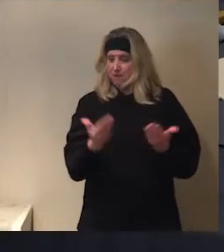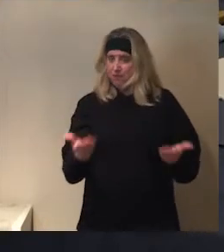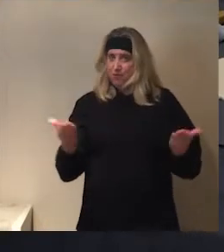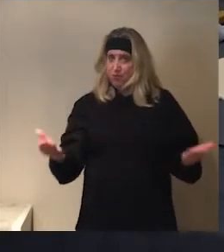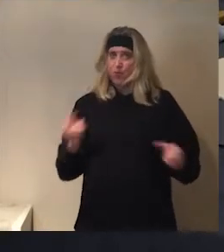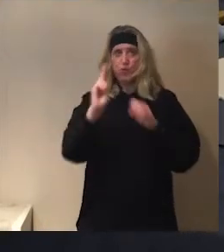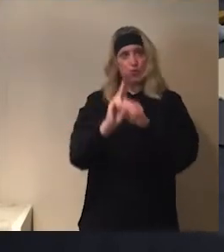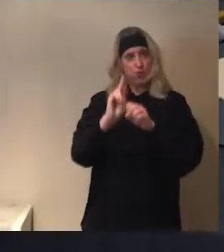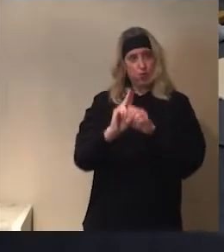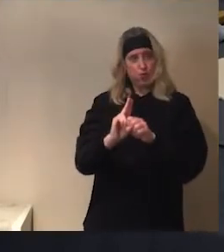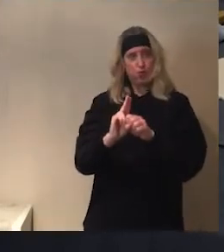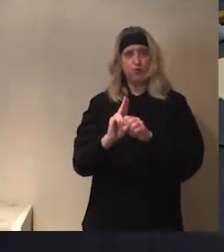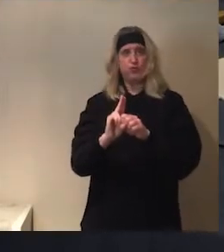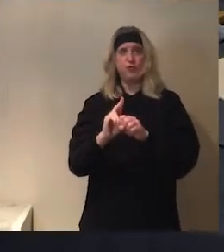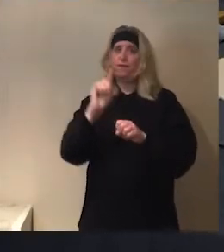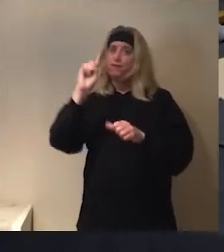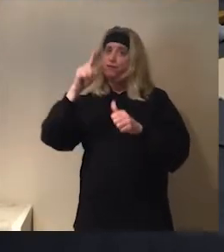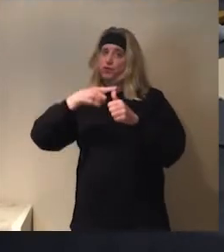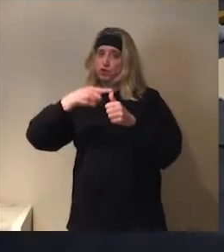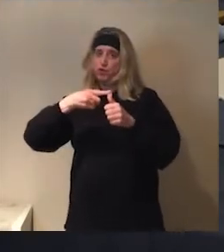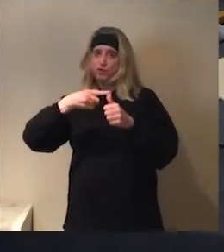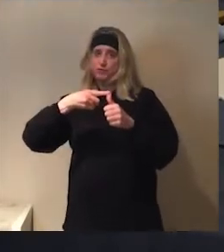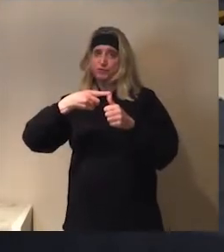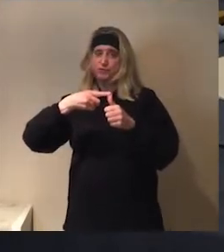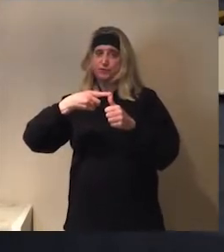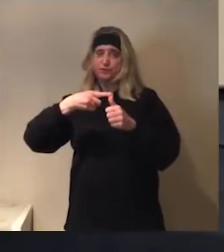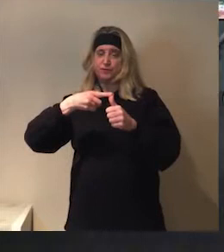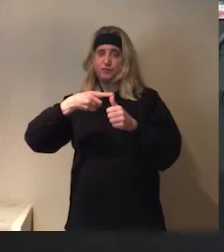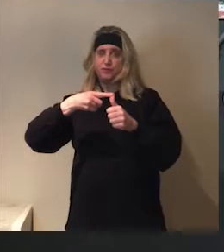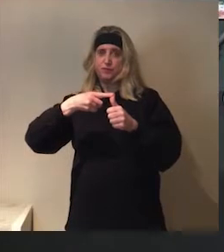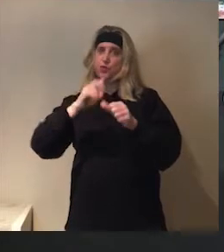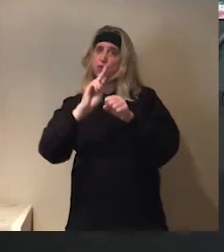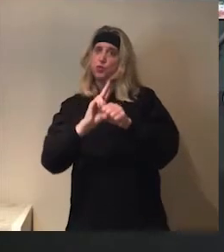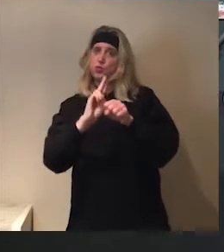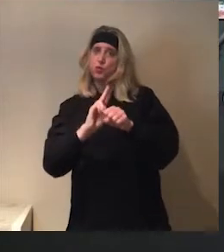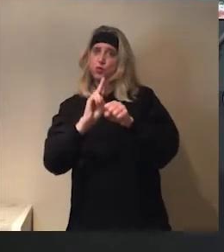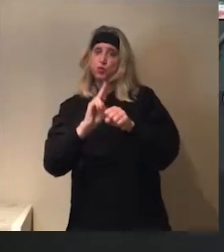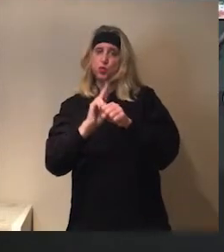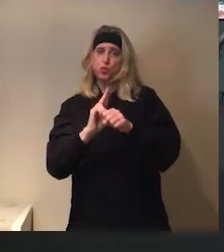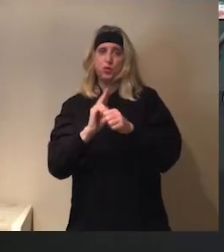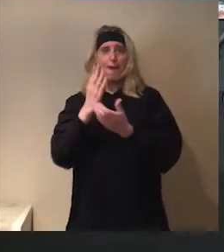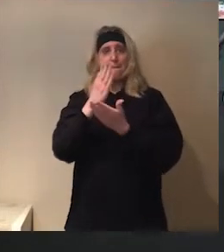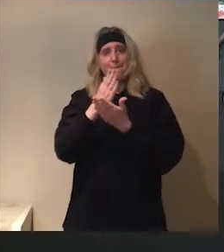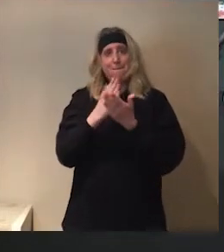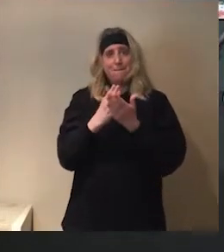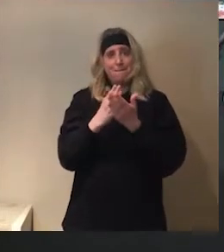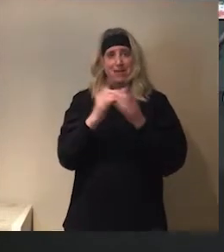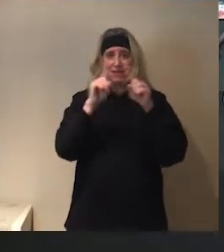going to use. And first of all, we're going to use a piece of cardboard.